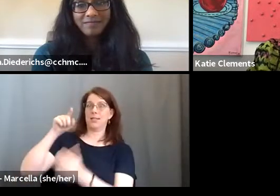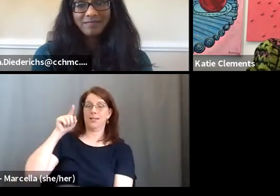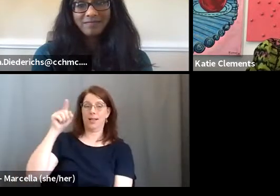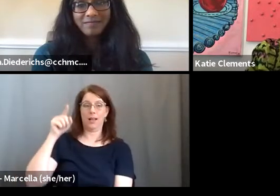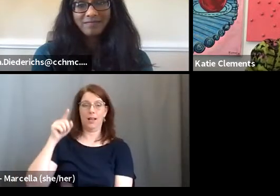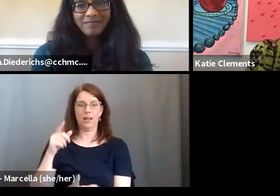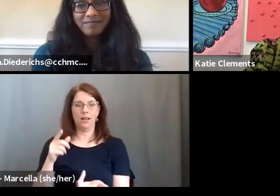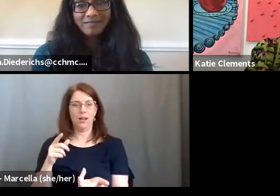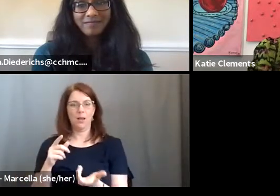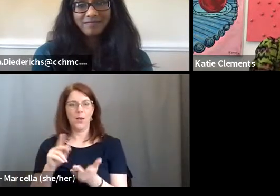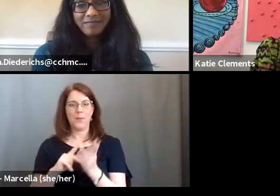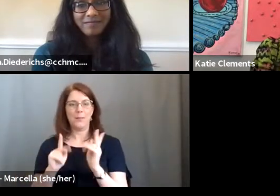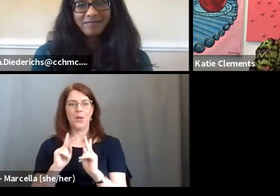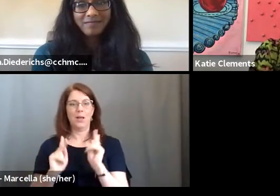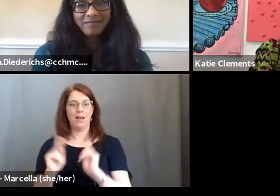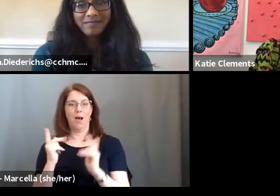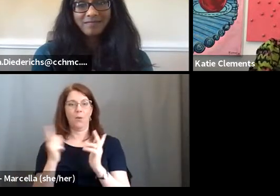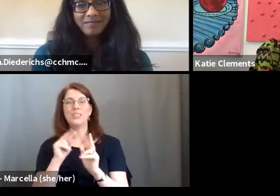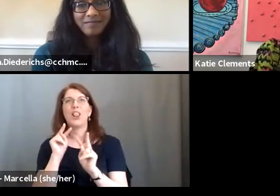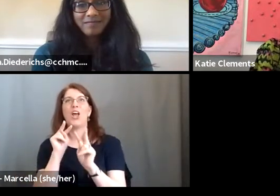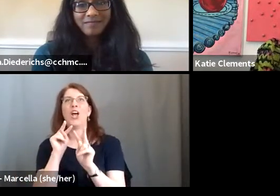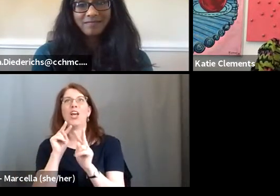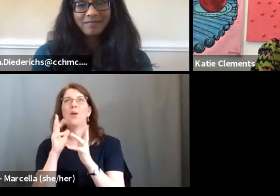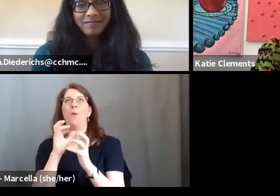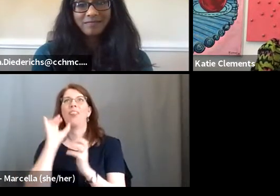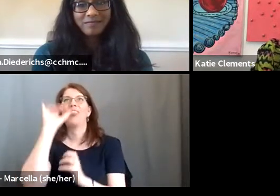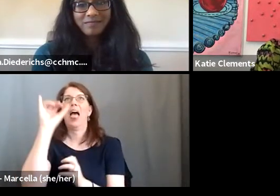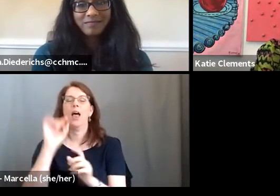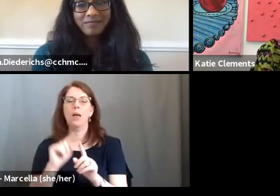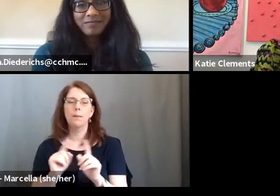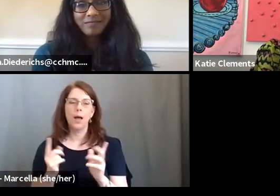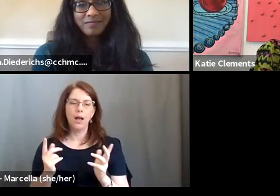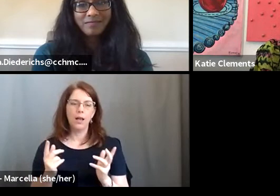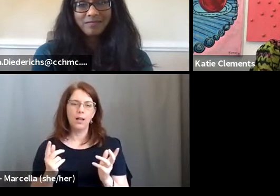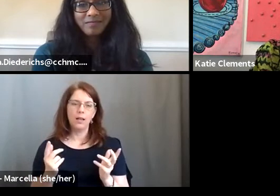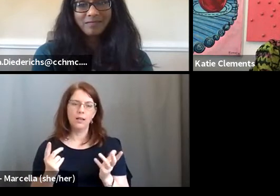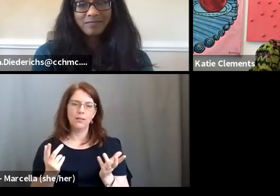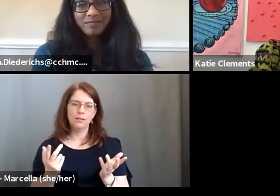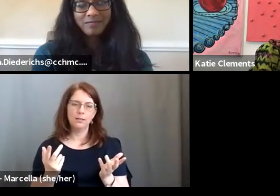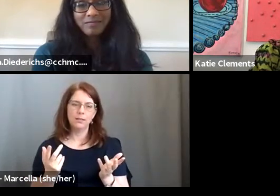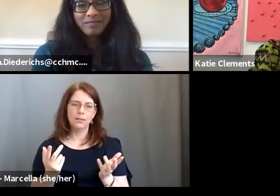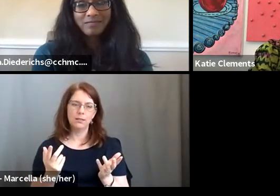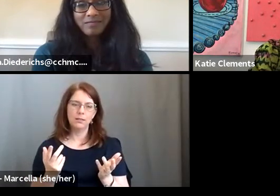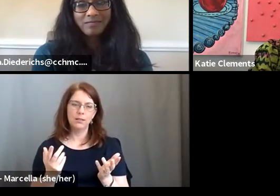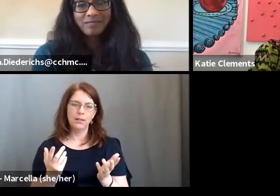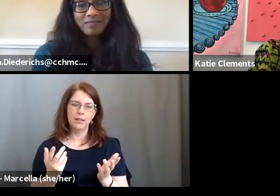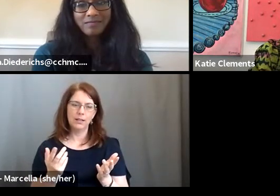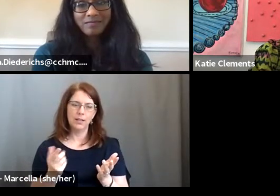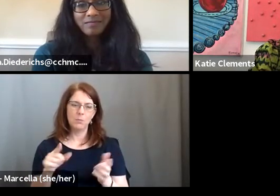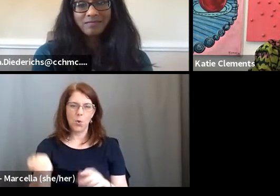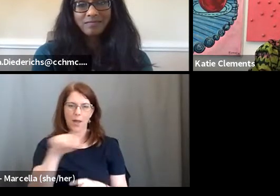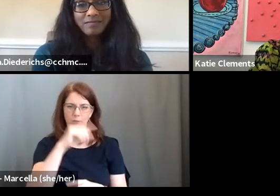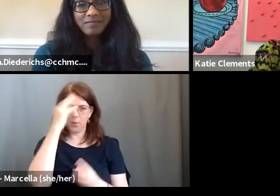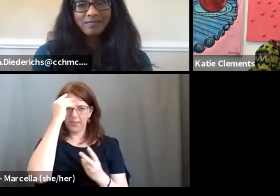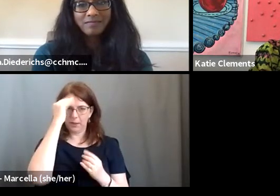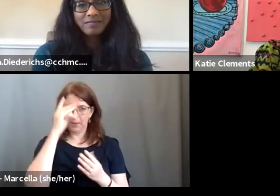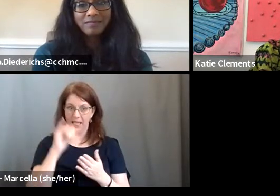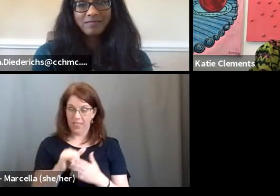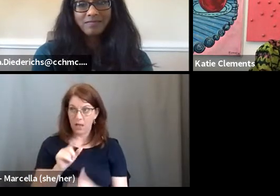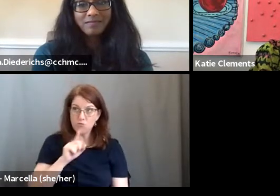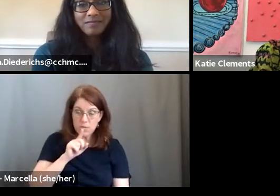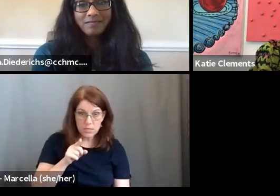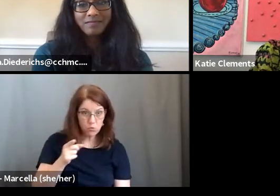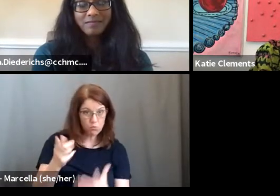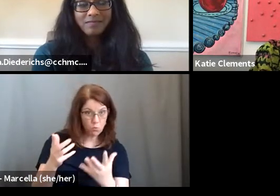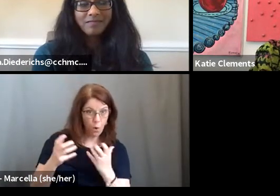think about it like that, people are like always looking to do that. But, um, but, but you got to think about, is that really what you want to